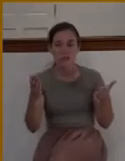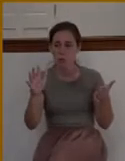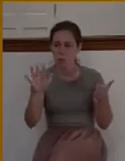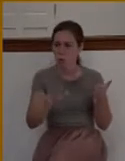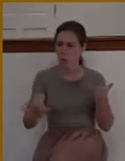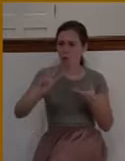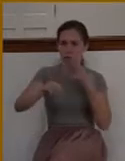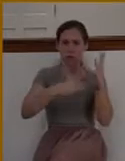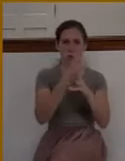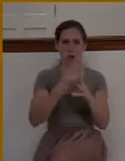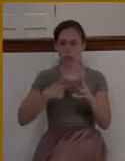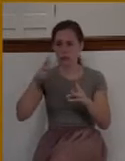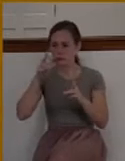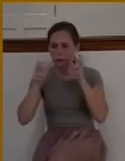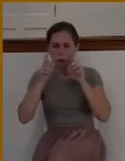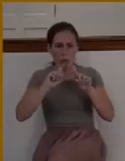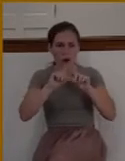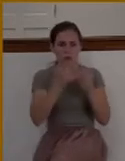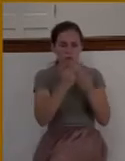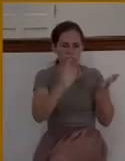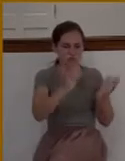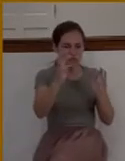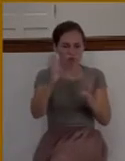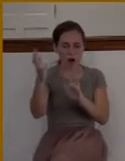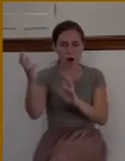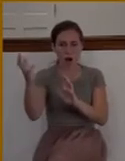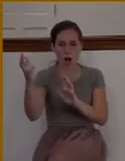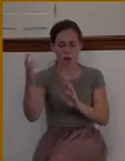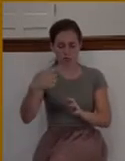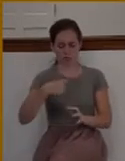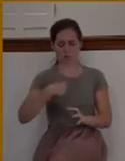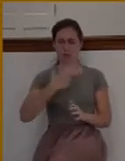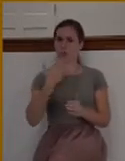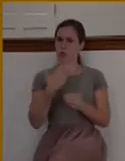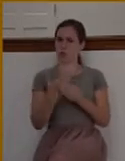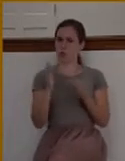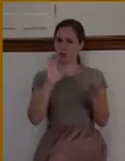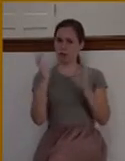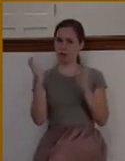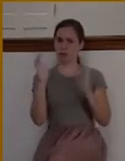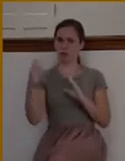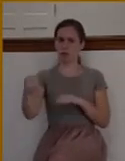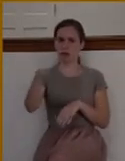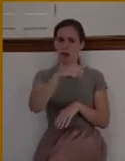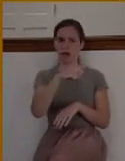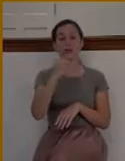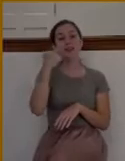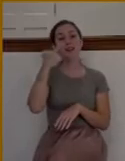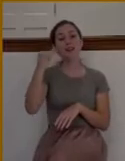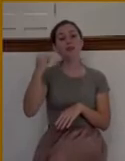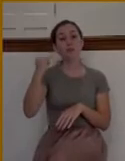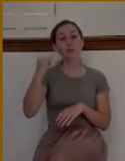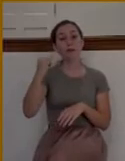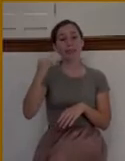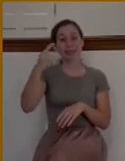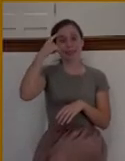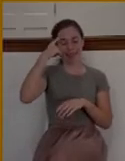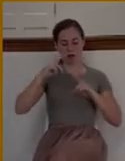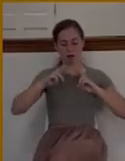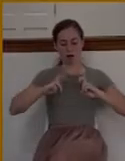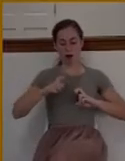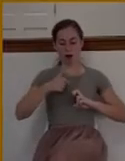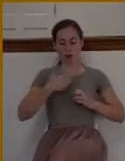do. You know, when we judge ourselves as being good, you know what we normally do? We normally compare ourselves to somebody else that's worse than us.